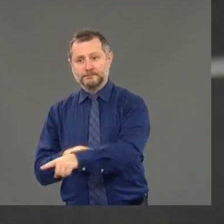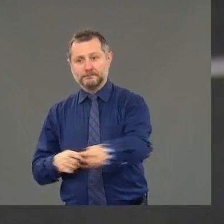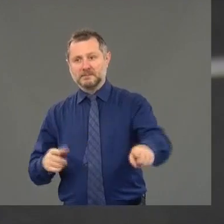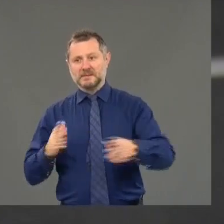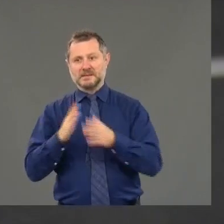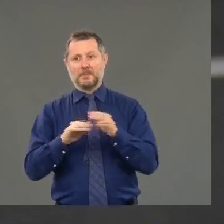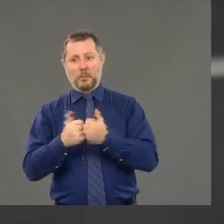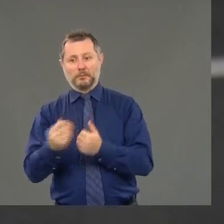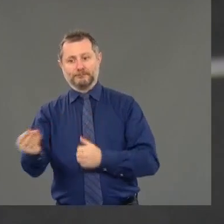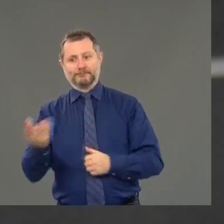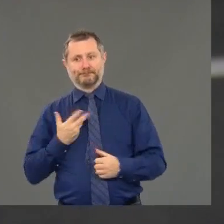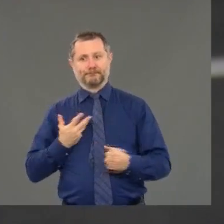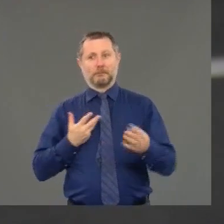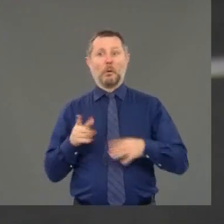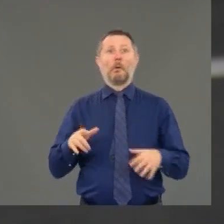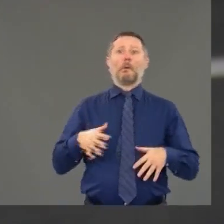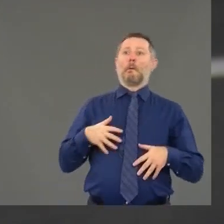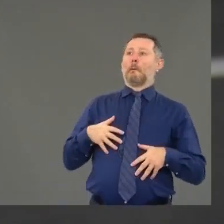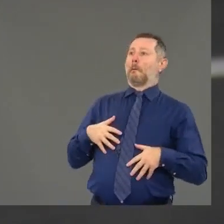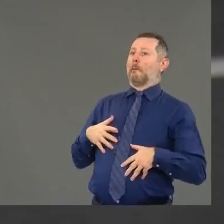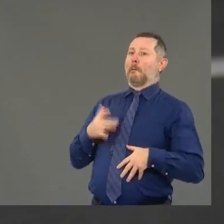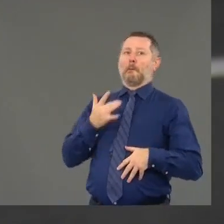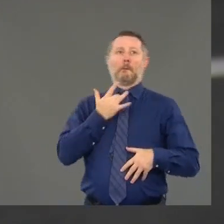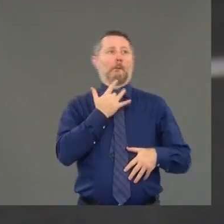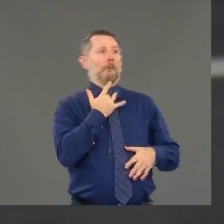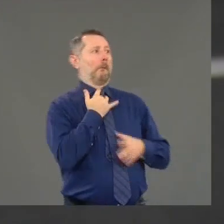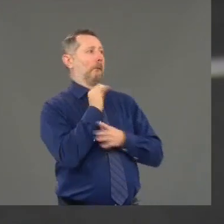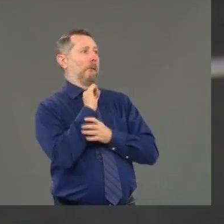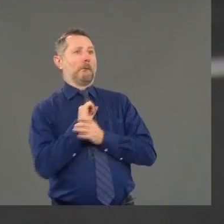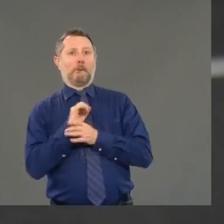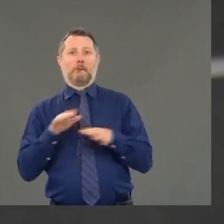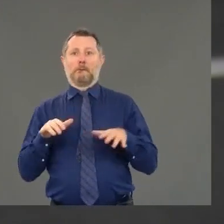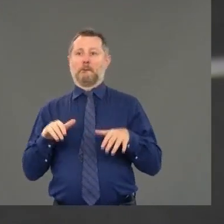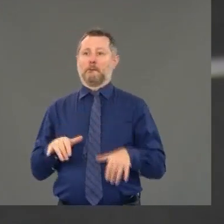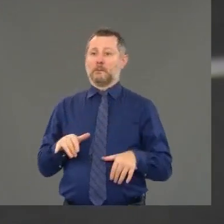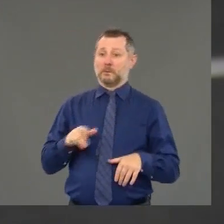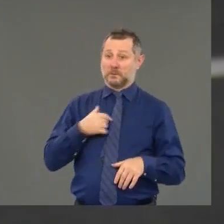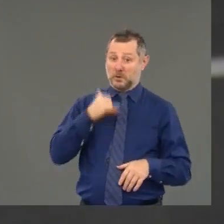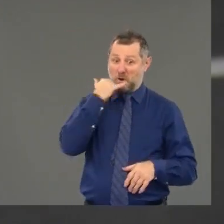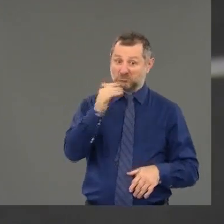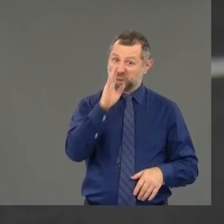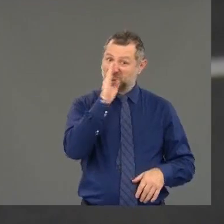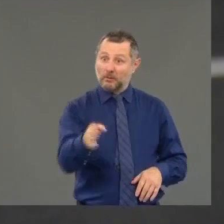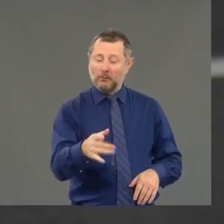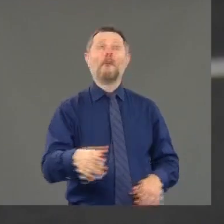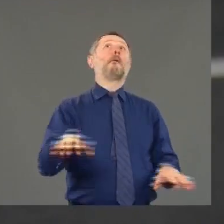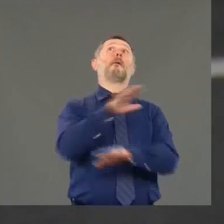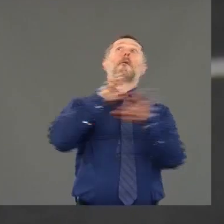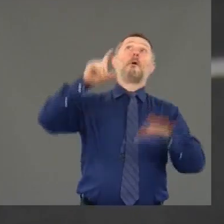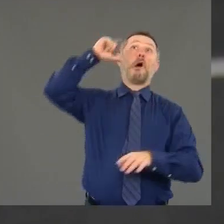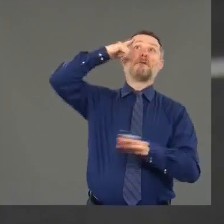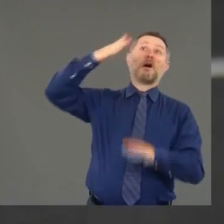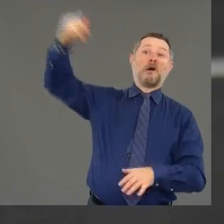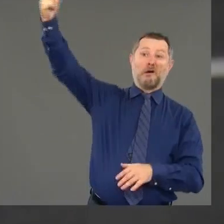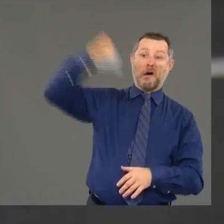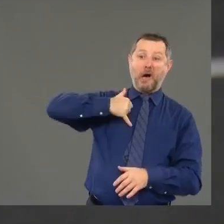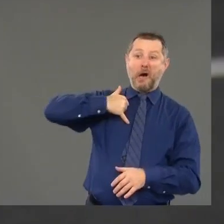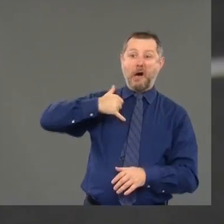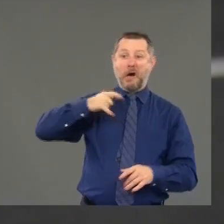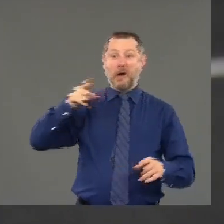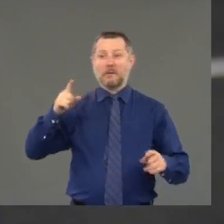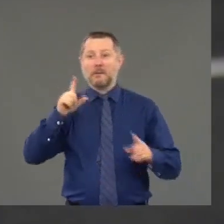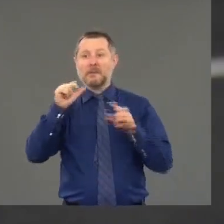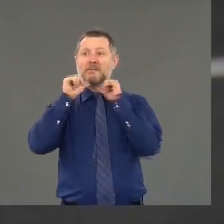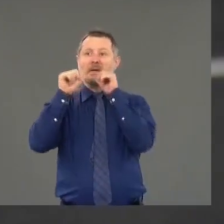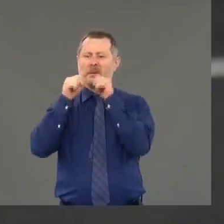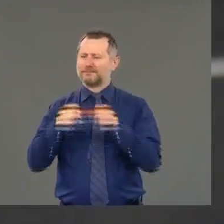that quickly and frankly, that I would have called. But no denial. You